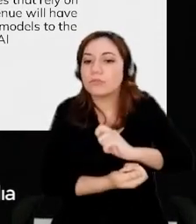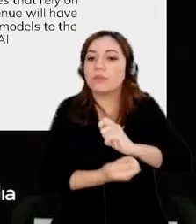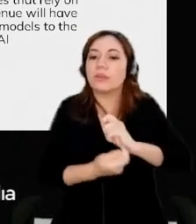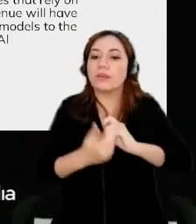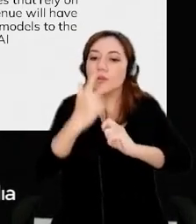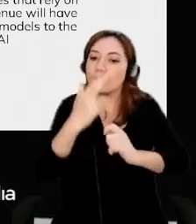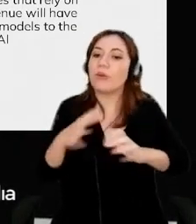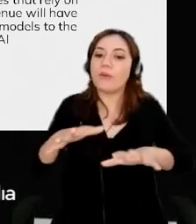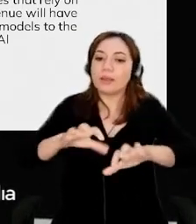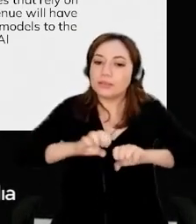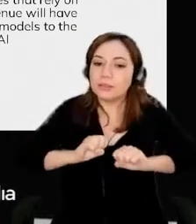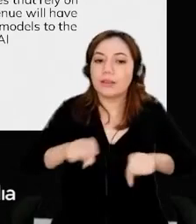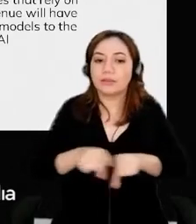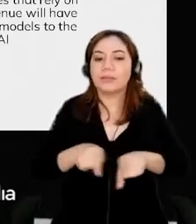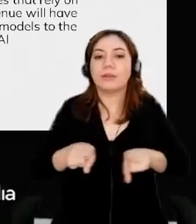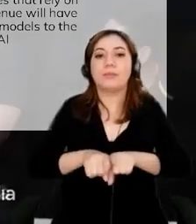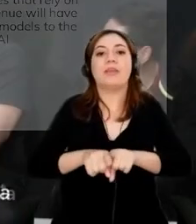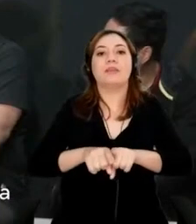Chris?